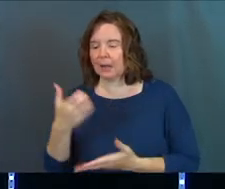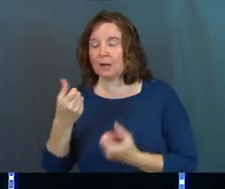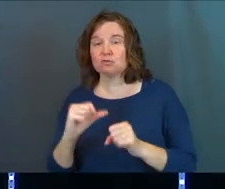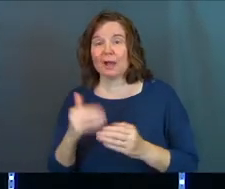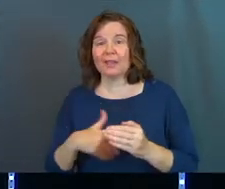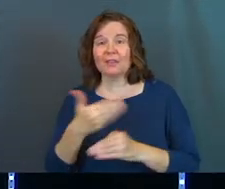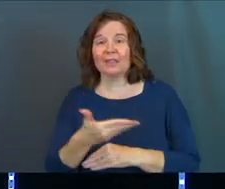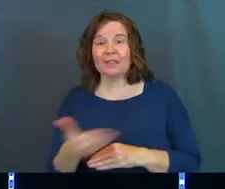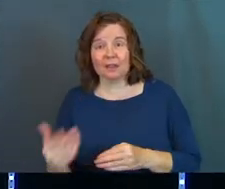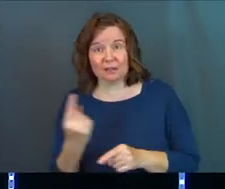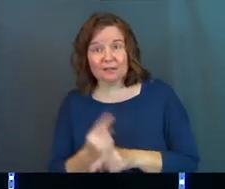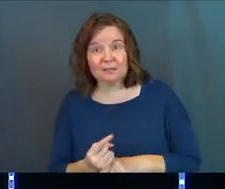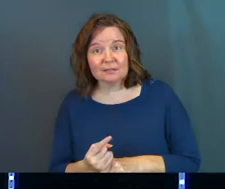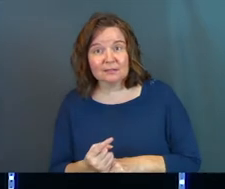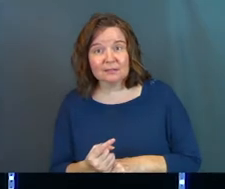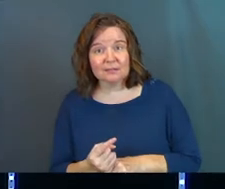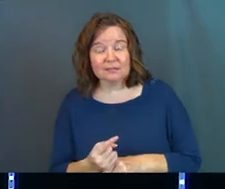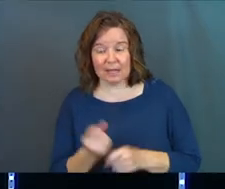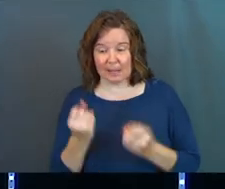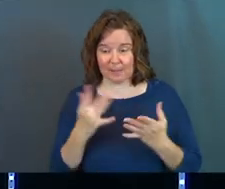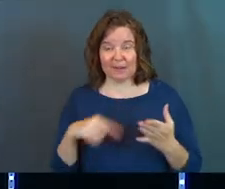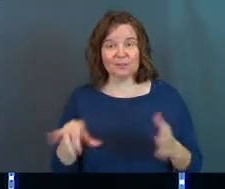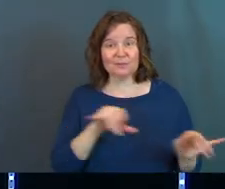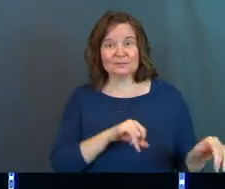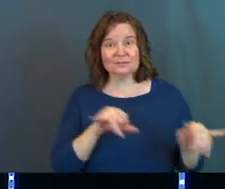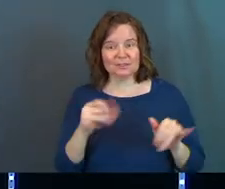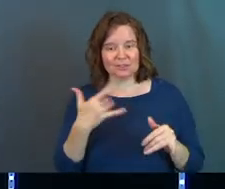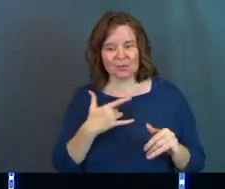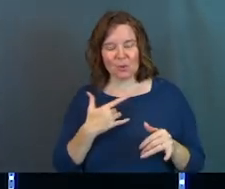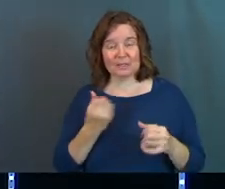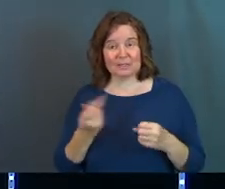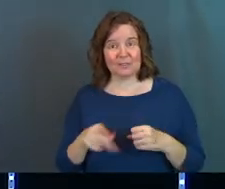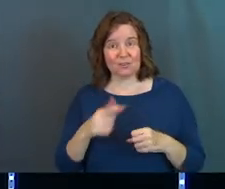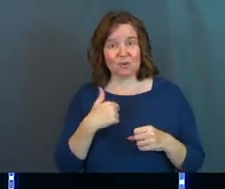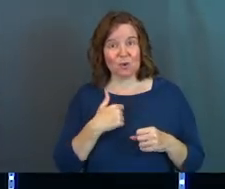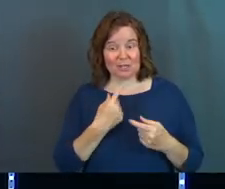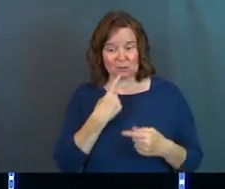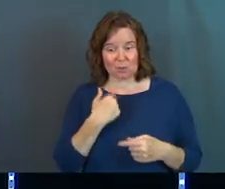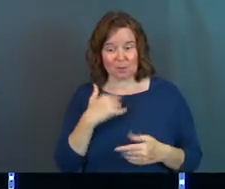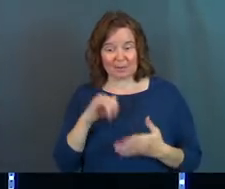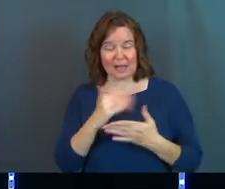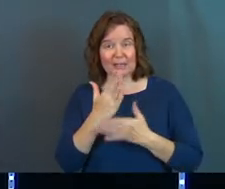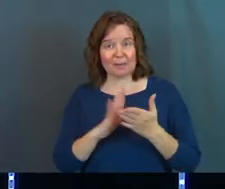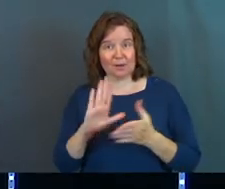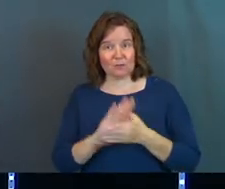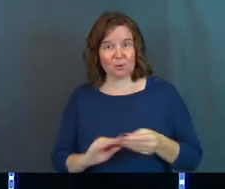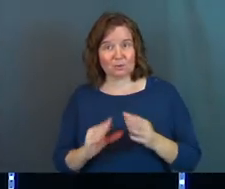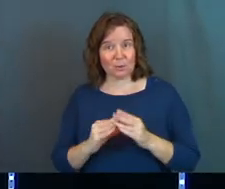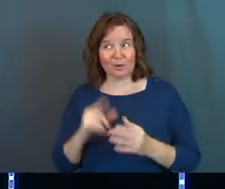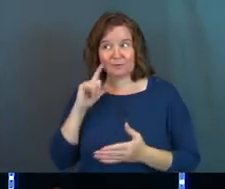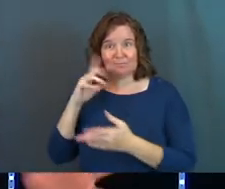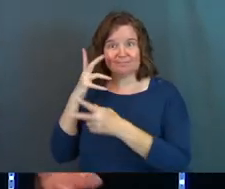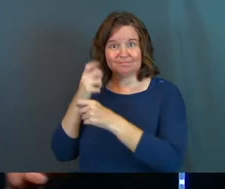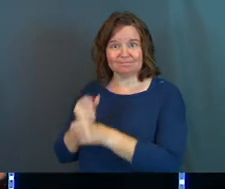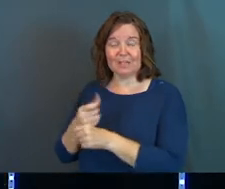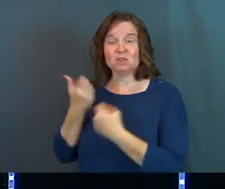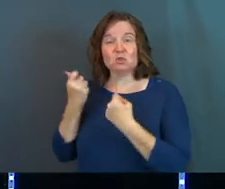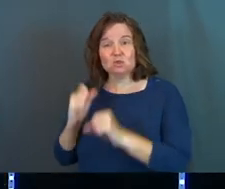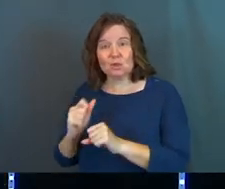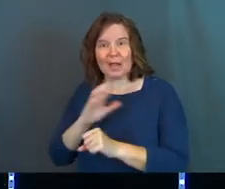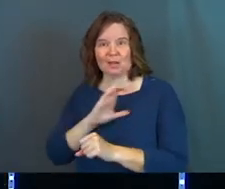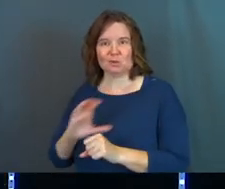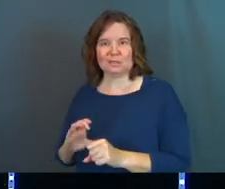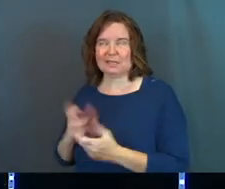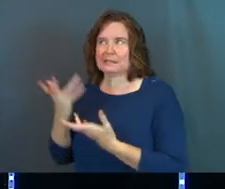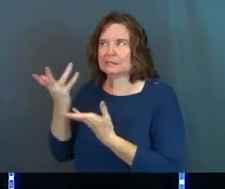I try the next thing. And many of you, you've already, several of you have already even told me that's part of your story. Is you tried